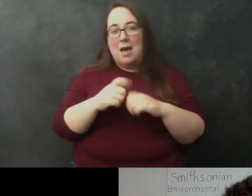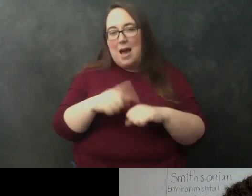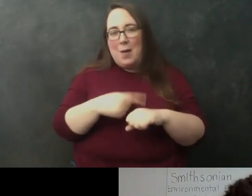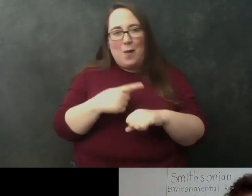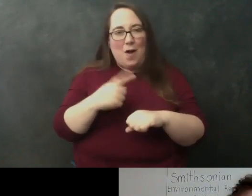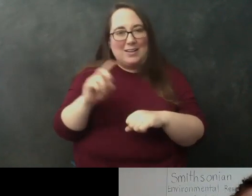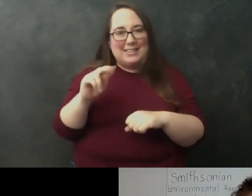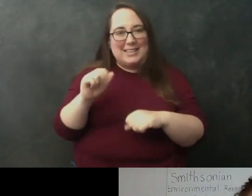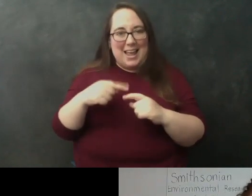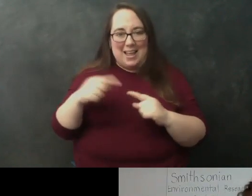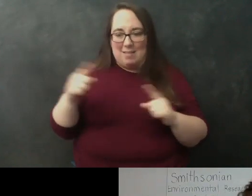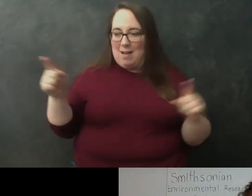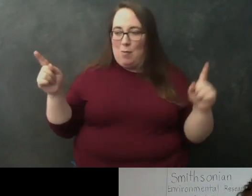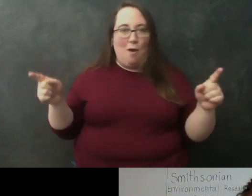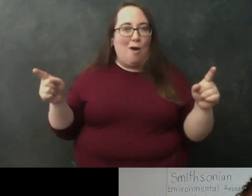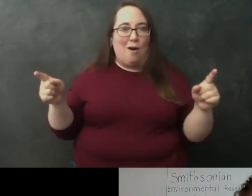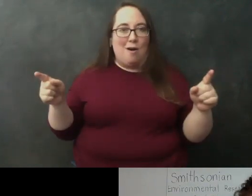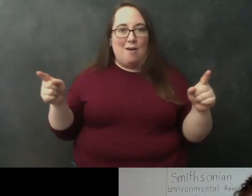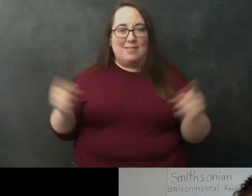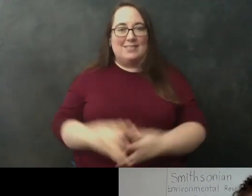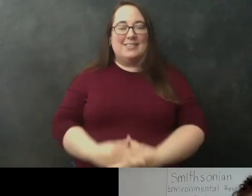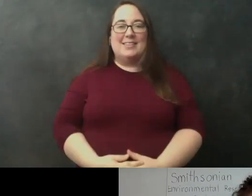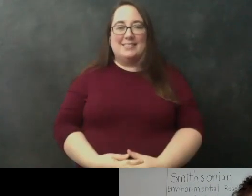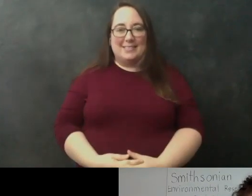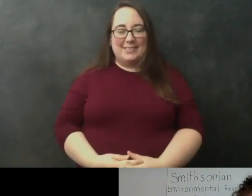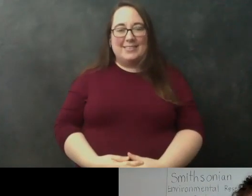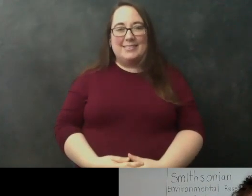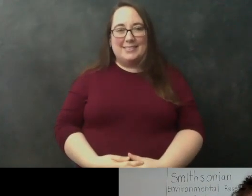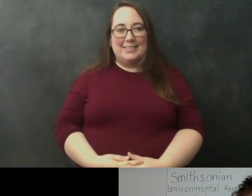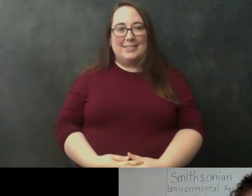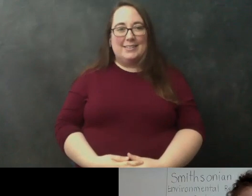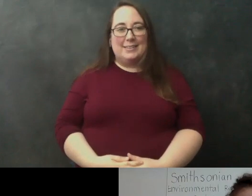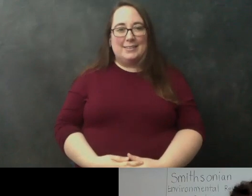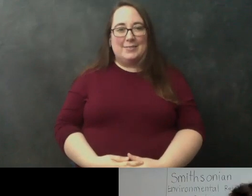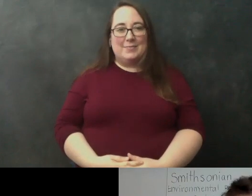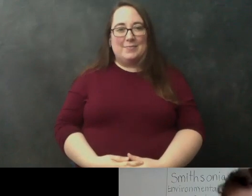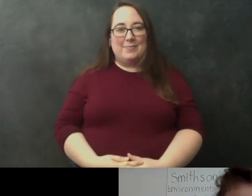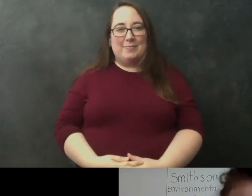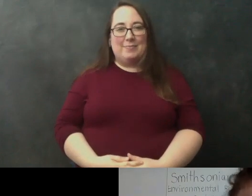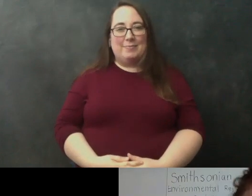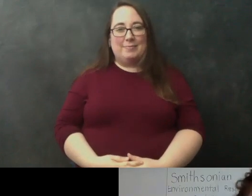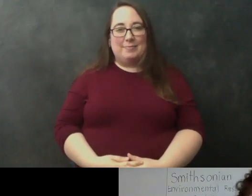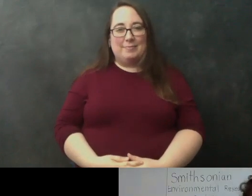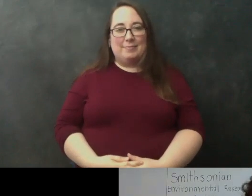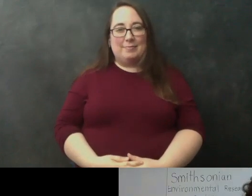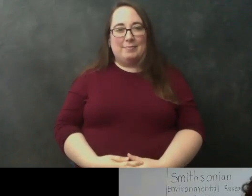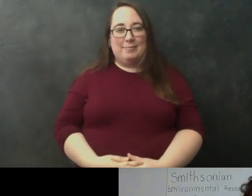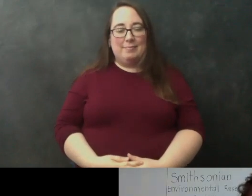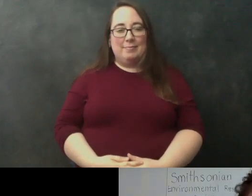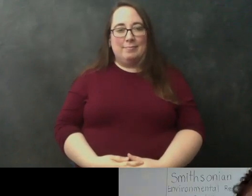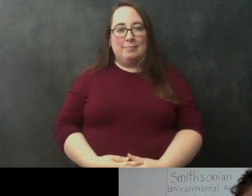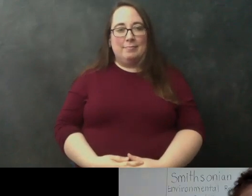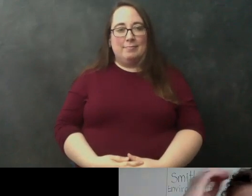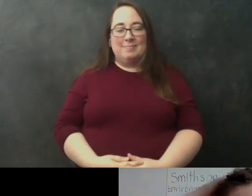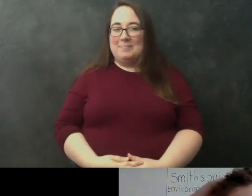how long is dna so um that is not a